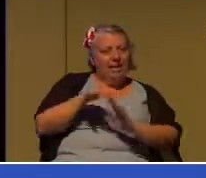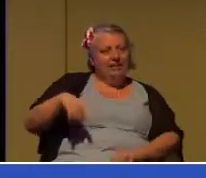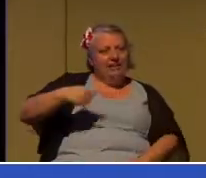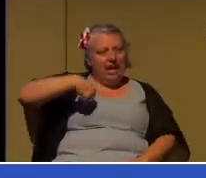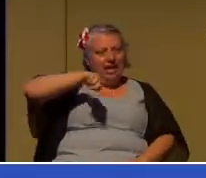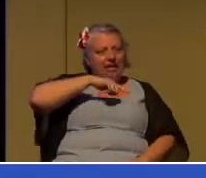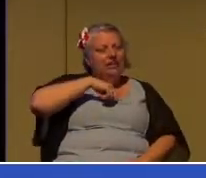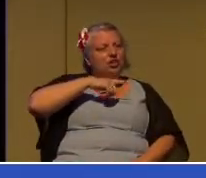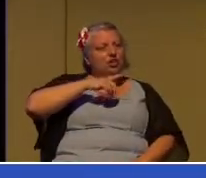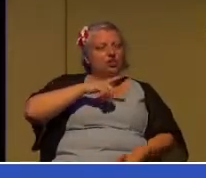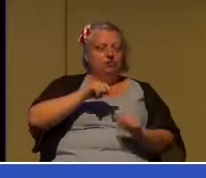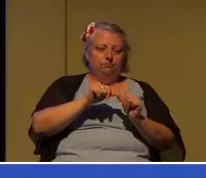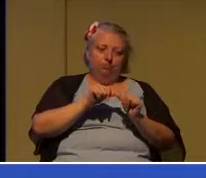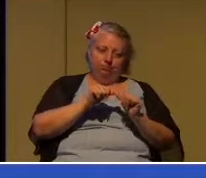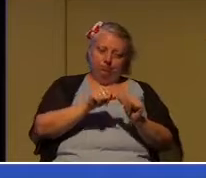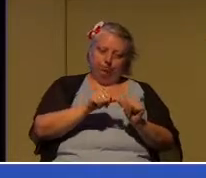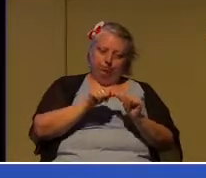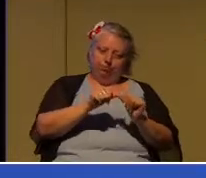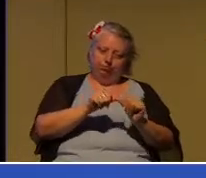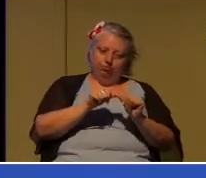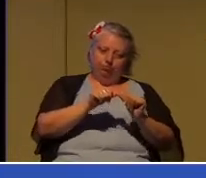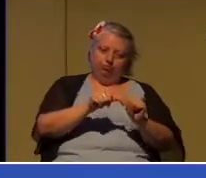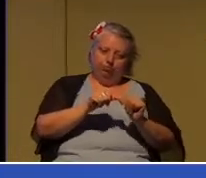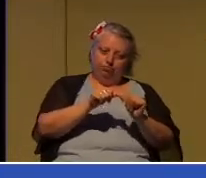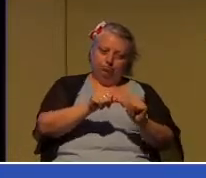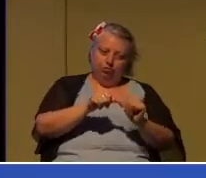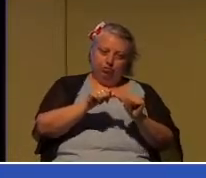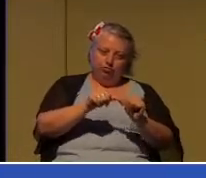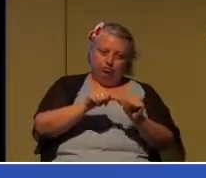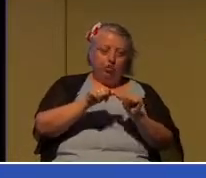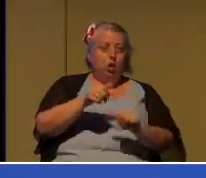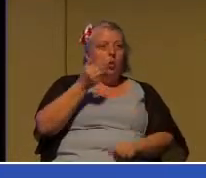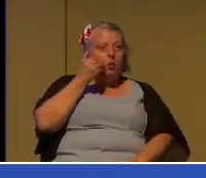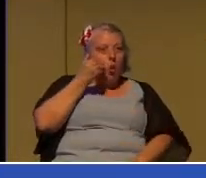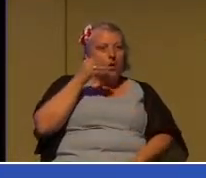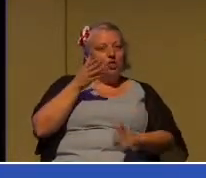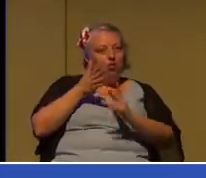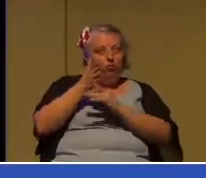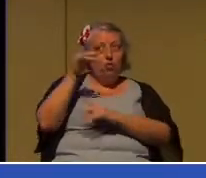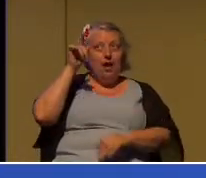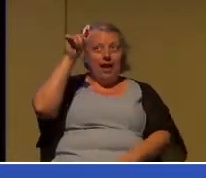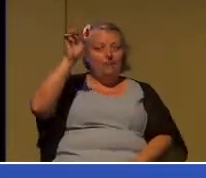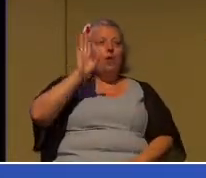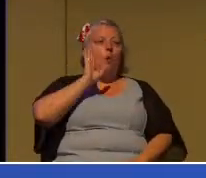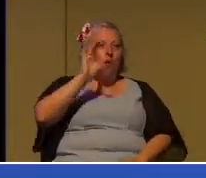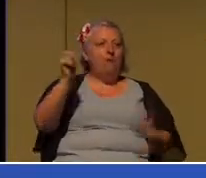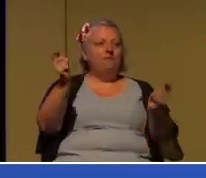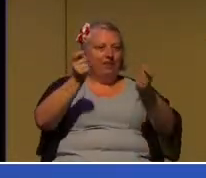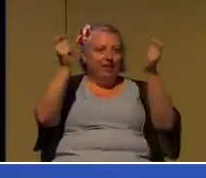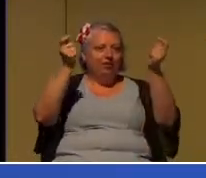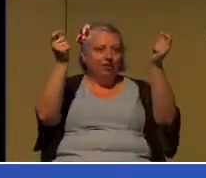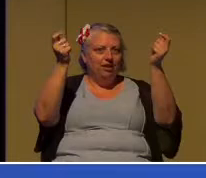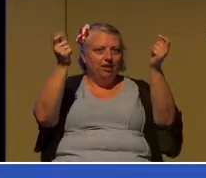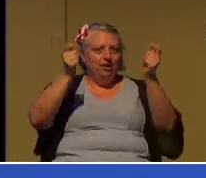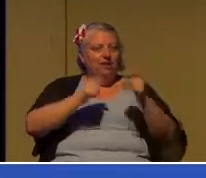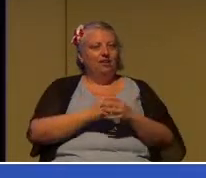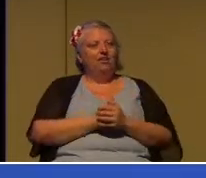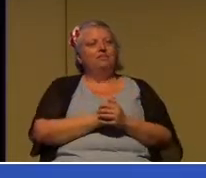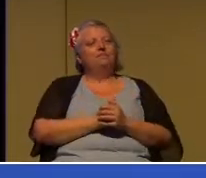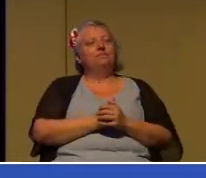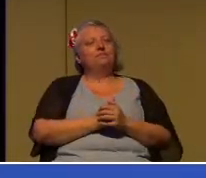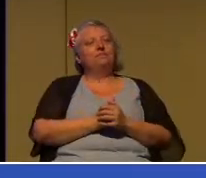that in the Lord there will be victory? We need to have those kind of conversations. And obviously,